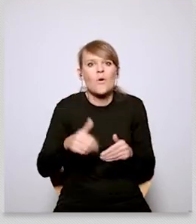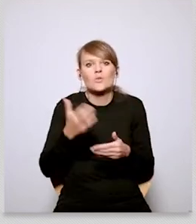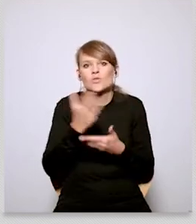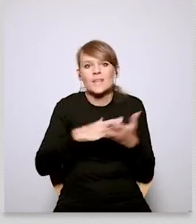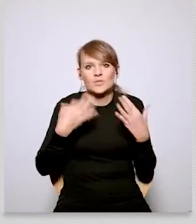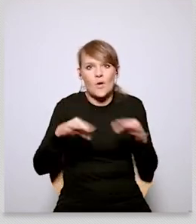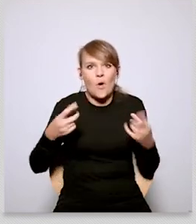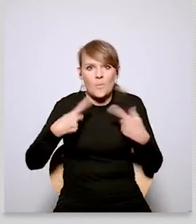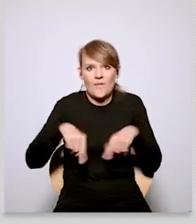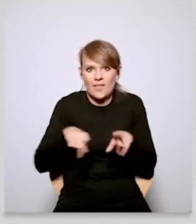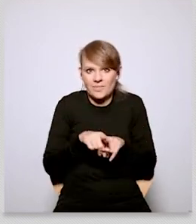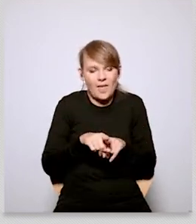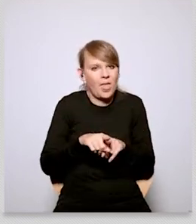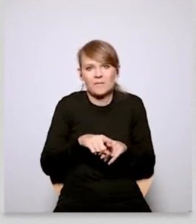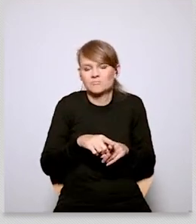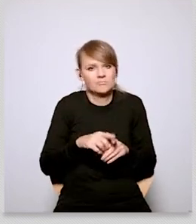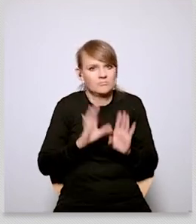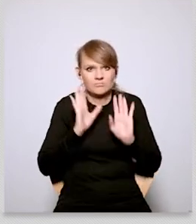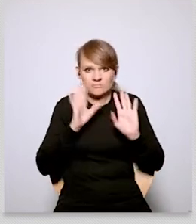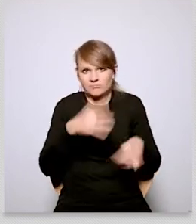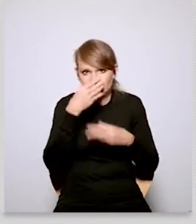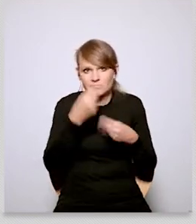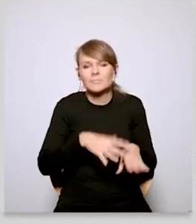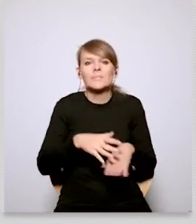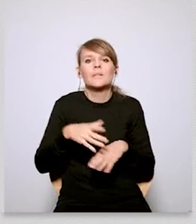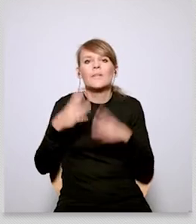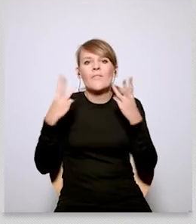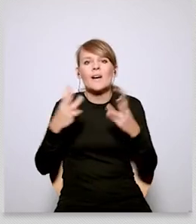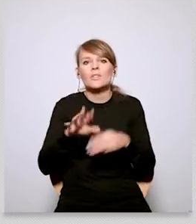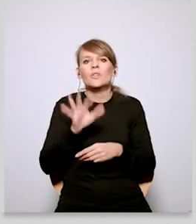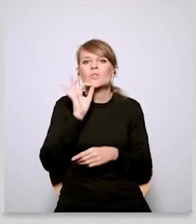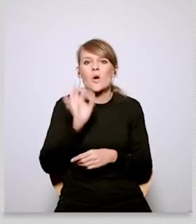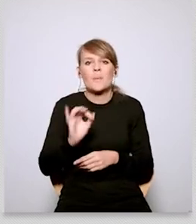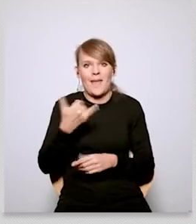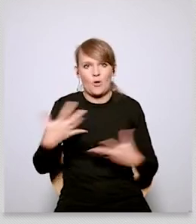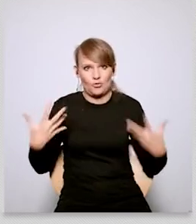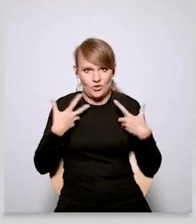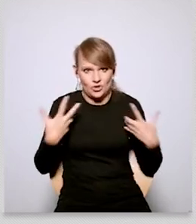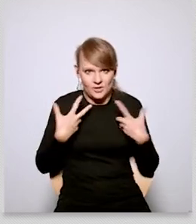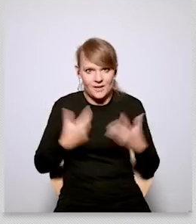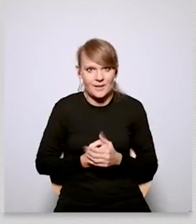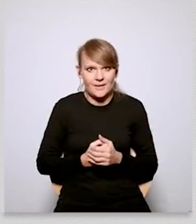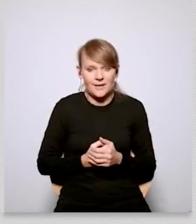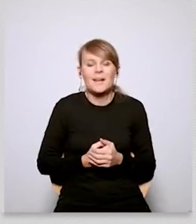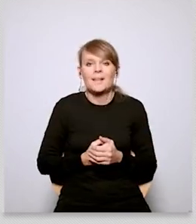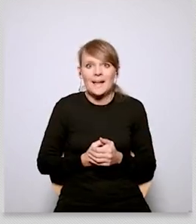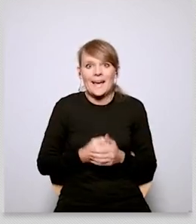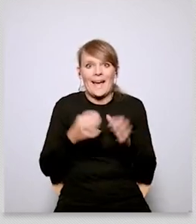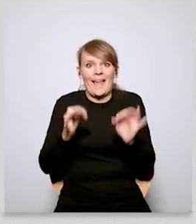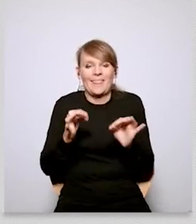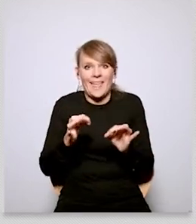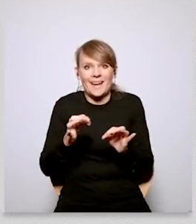a lot of young people who are willing to give up their freedoms their civil